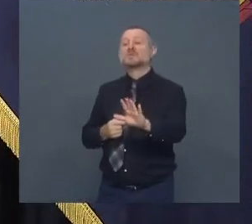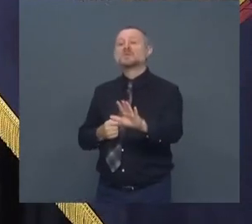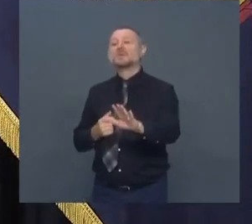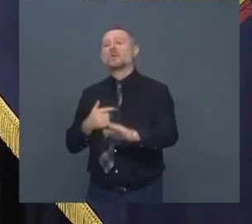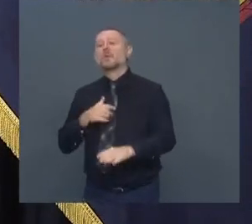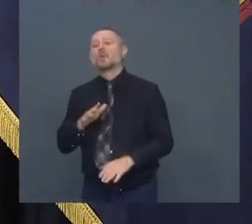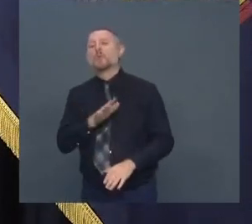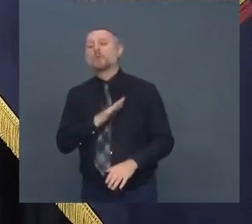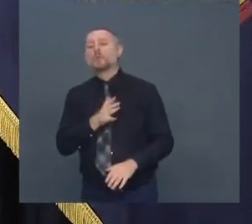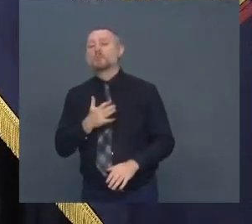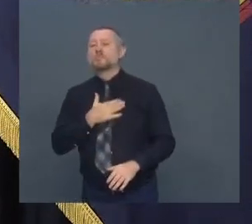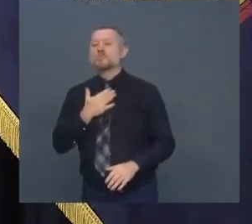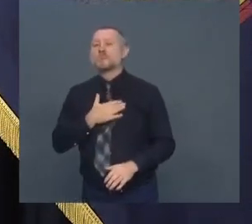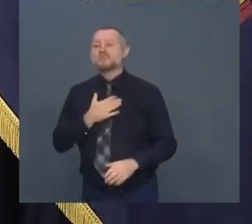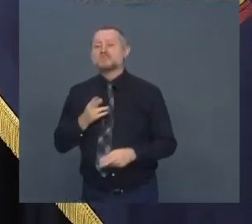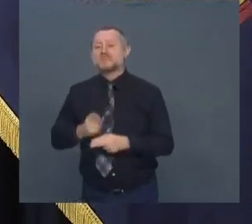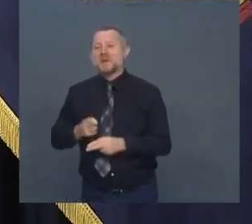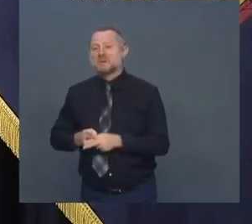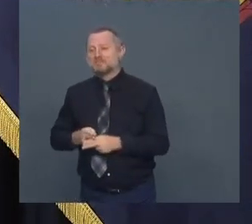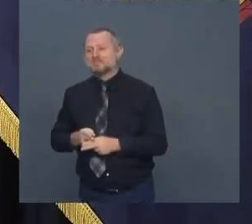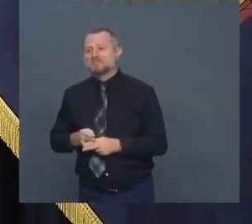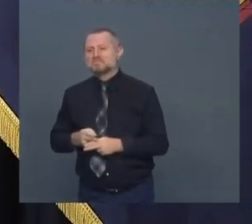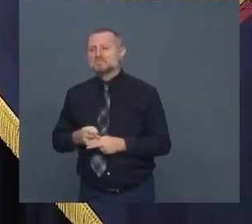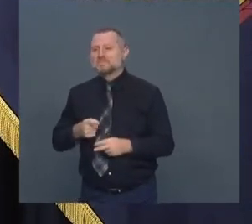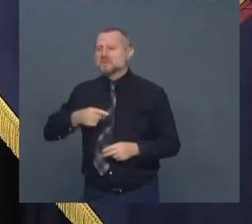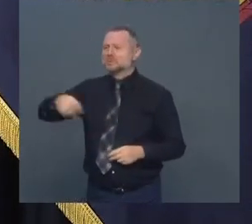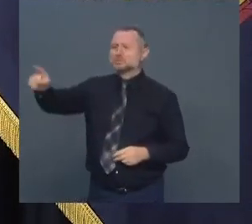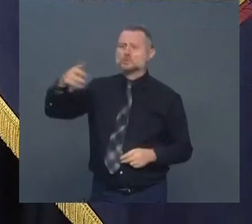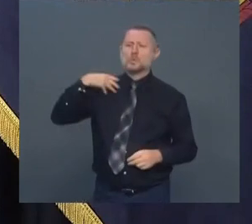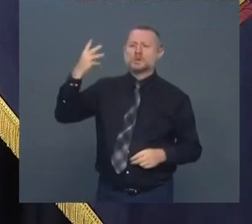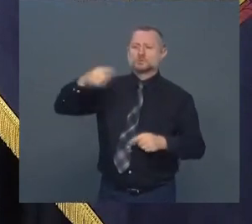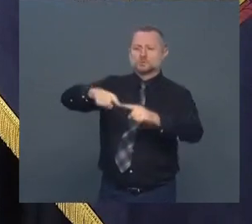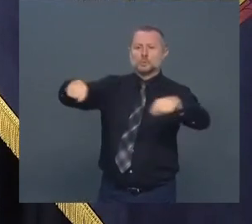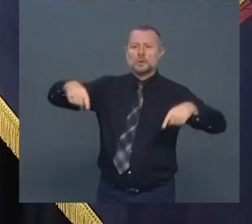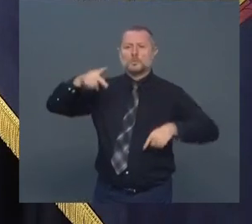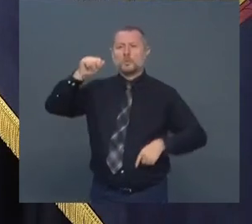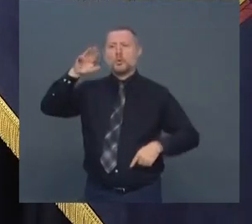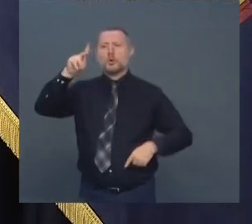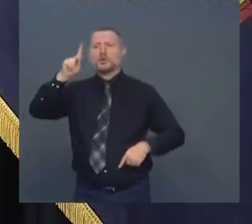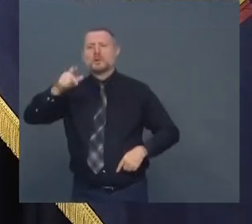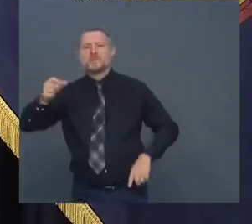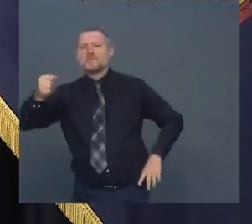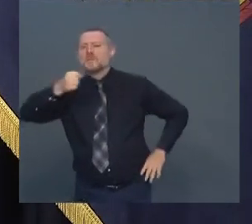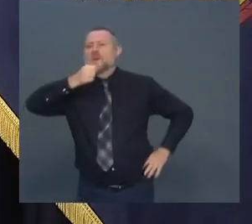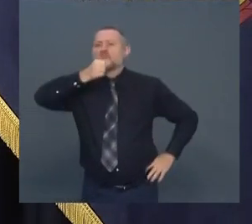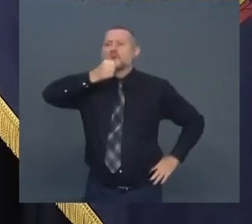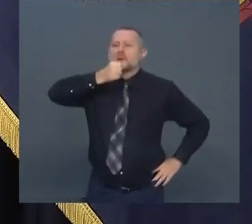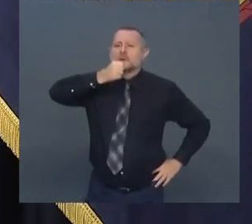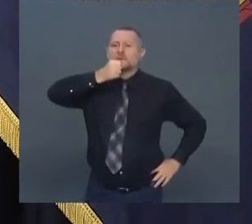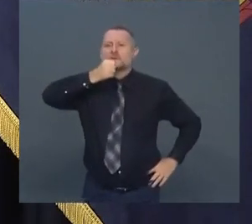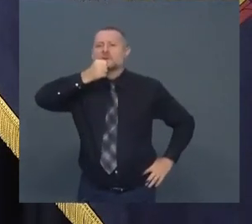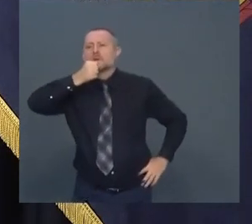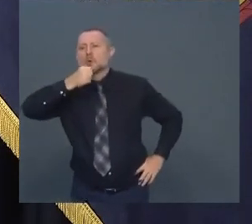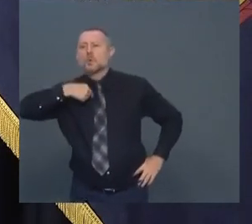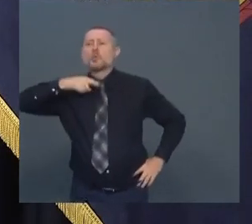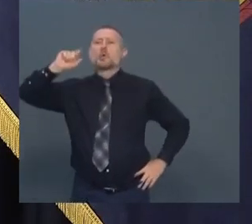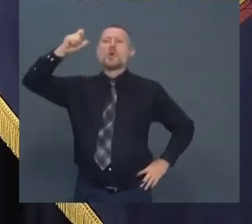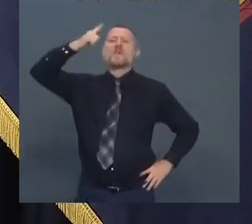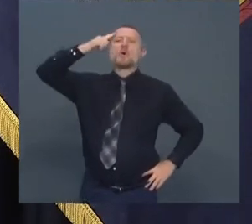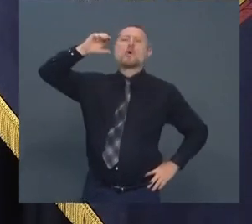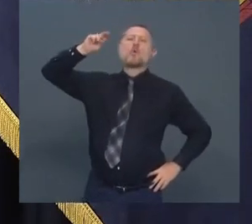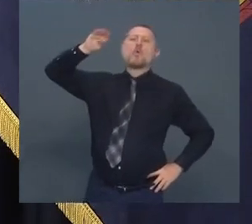go to Washington Square Park get a megaphone and say Governor Cuomo